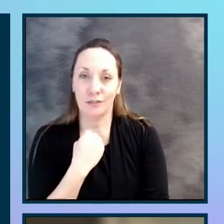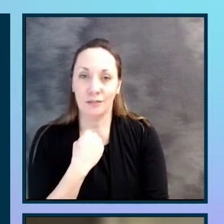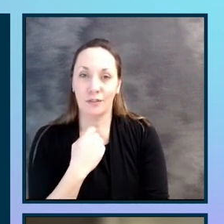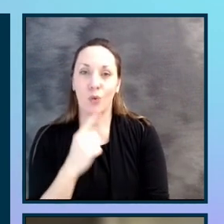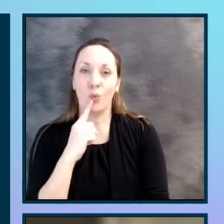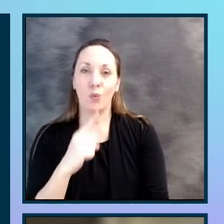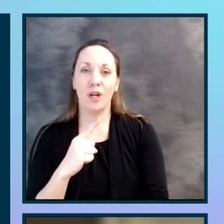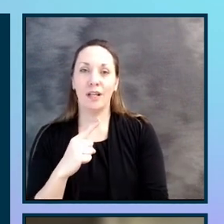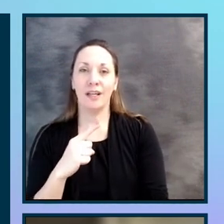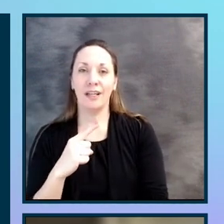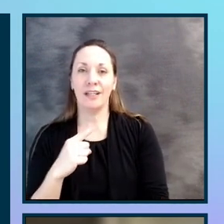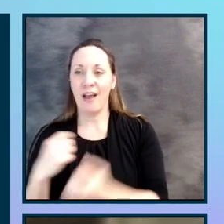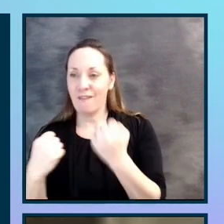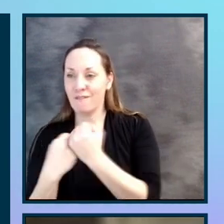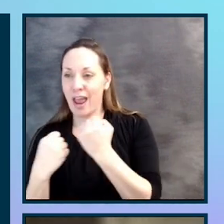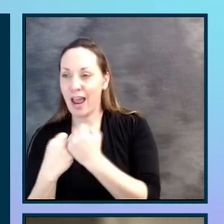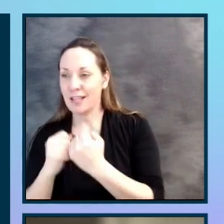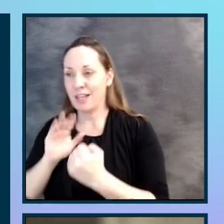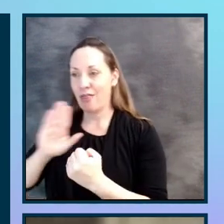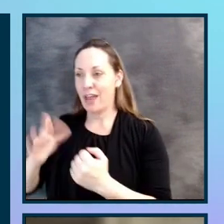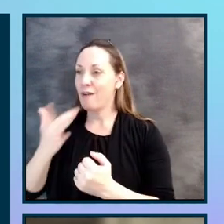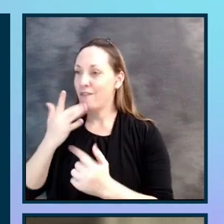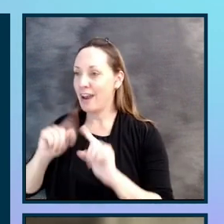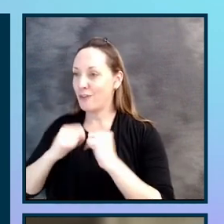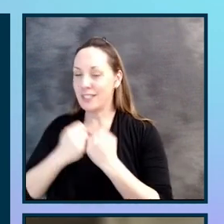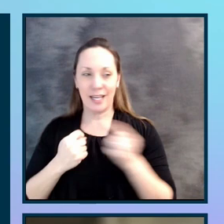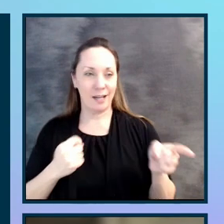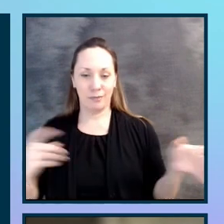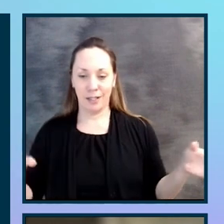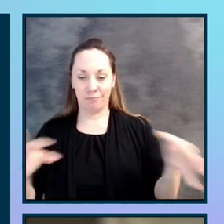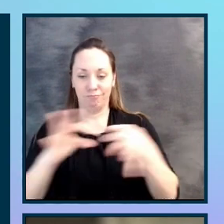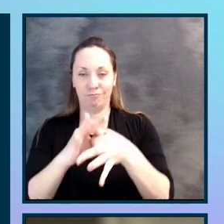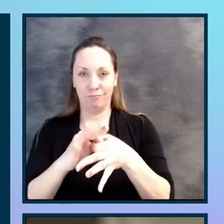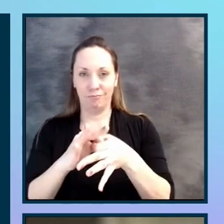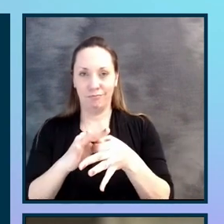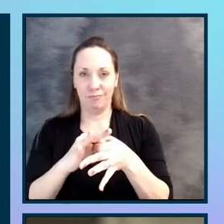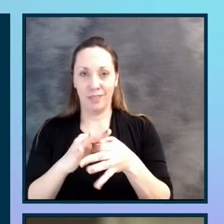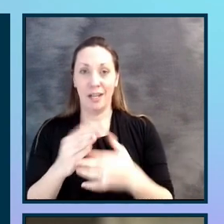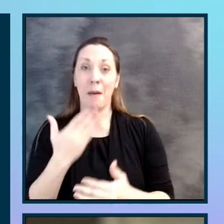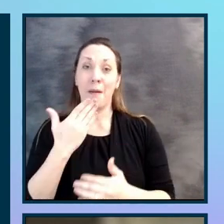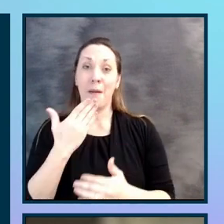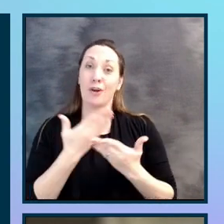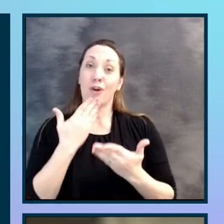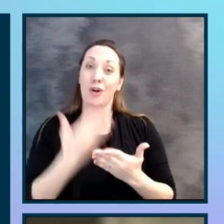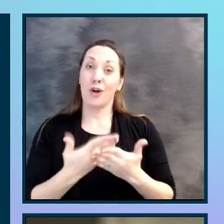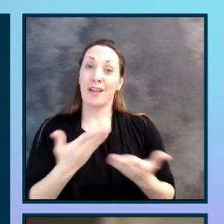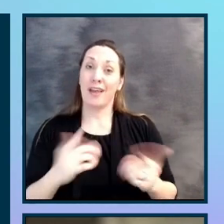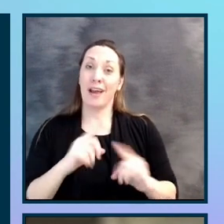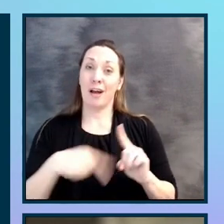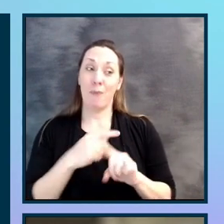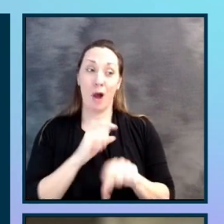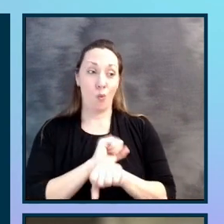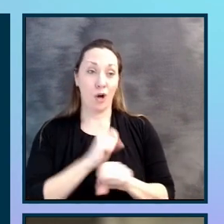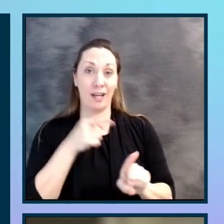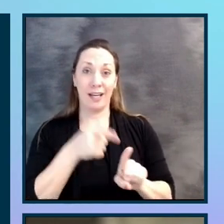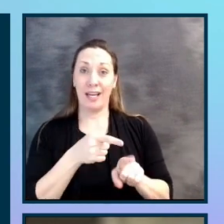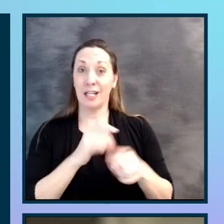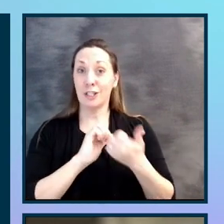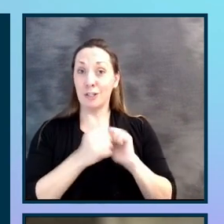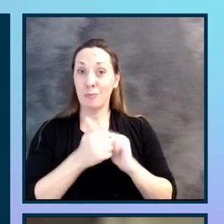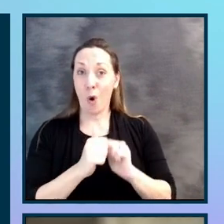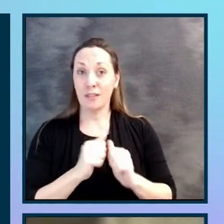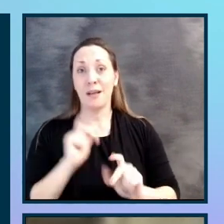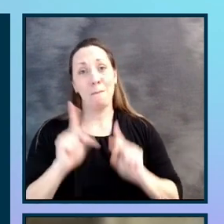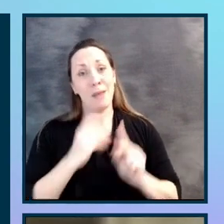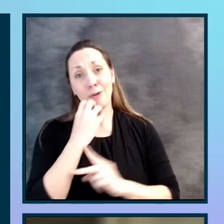teams and experiences. So, you know, that's the best thing about working in sports is that people really care about it. And there's a lot of passion. So we do